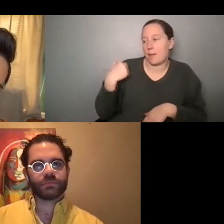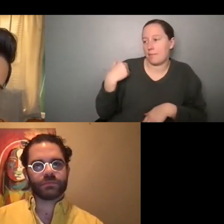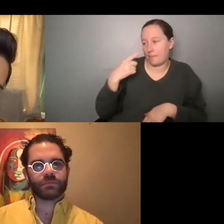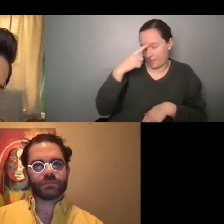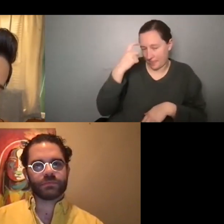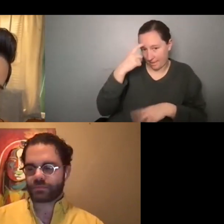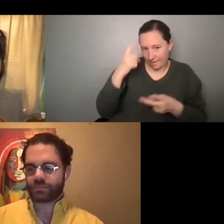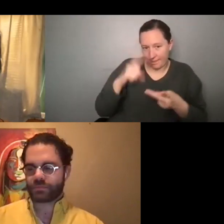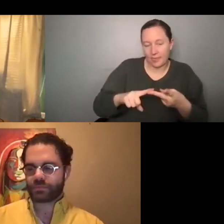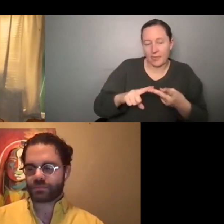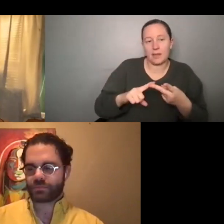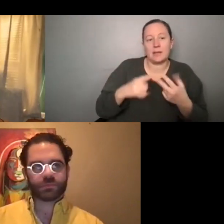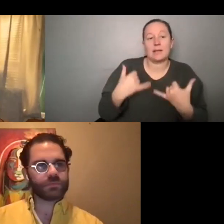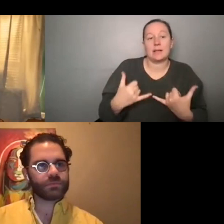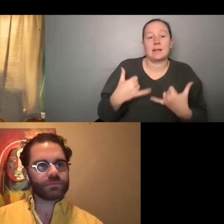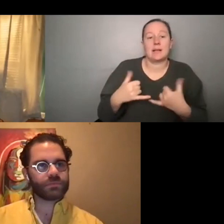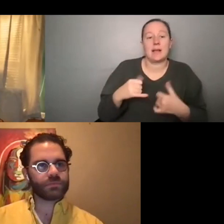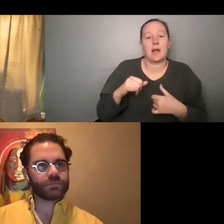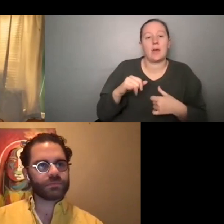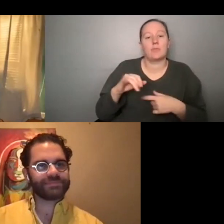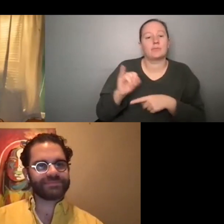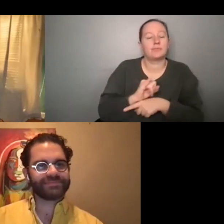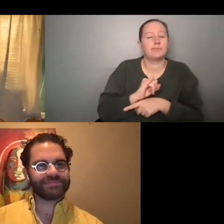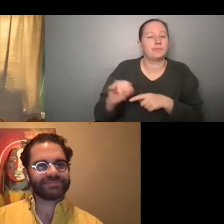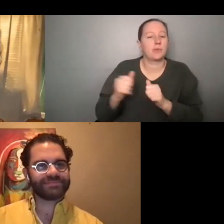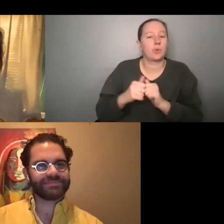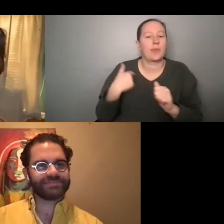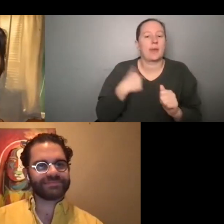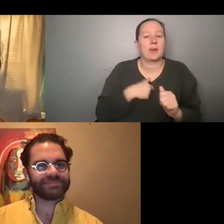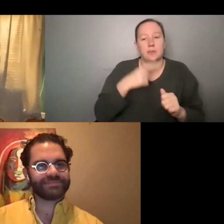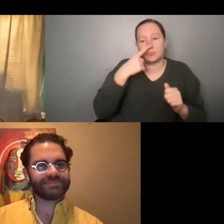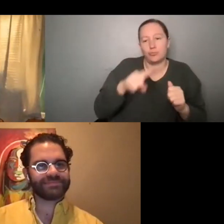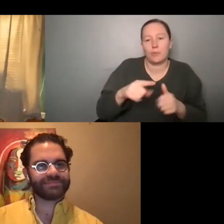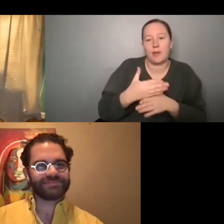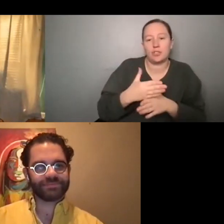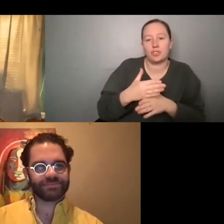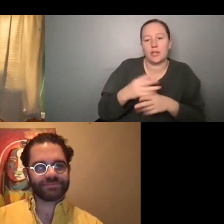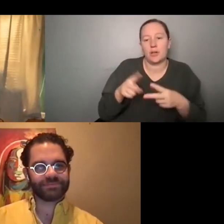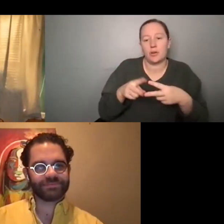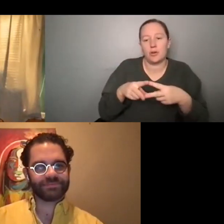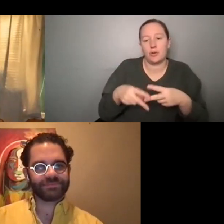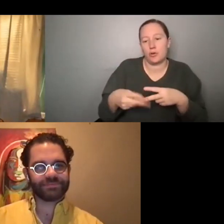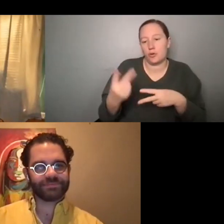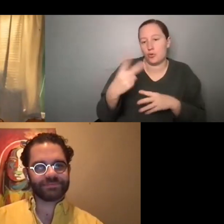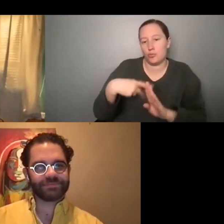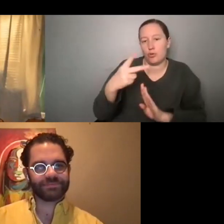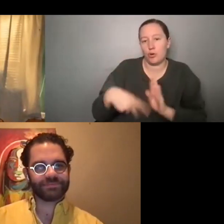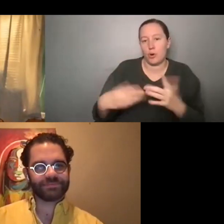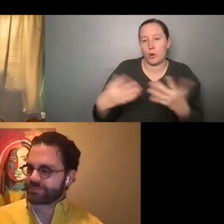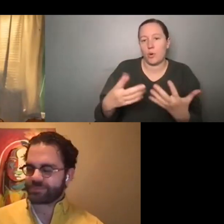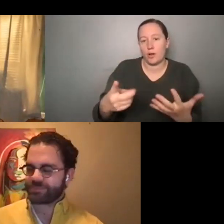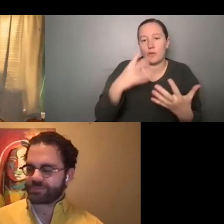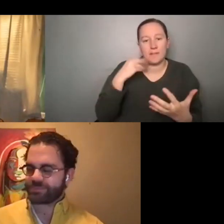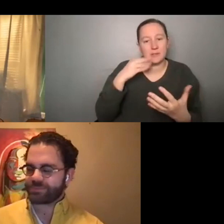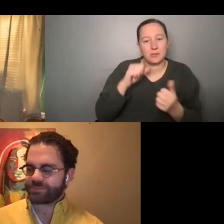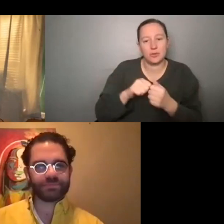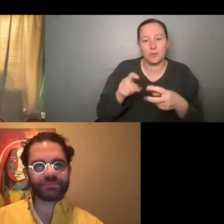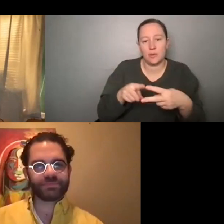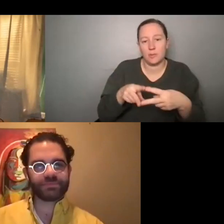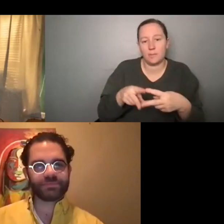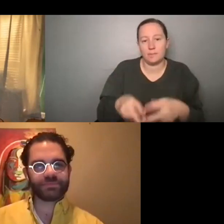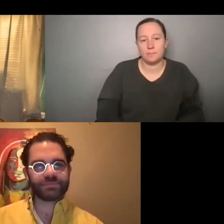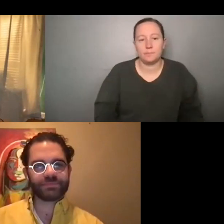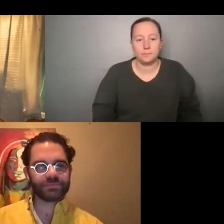Um, and then also now you're an apprentice with us. So you'd want to share just a little bit about the two programs and, uh, what you kind of experienced in both of them.